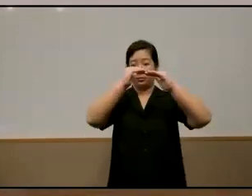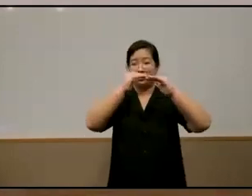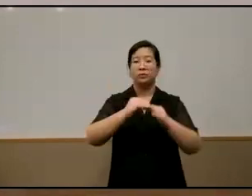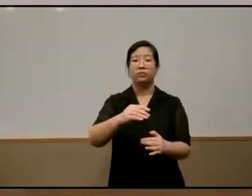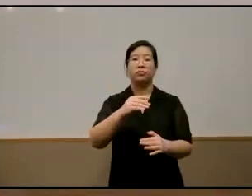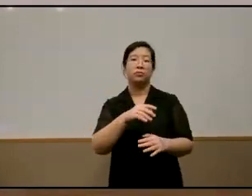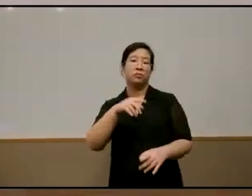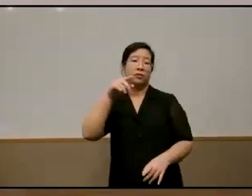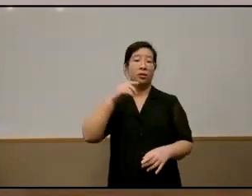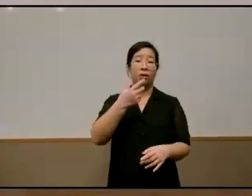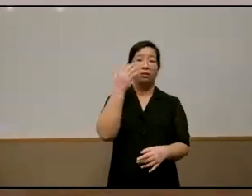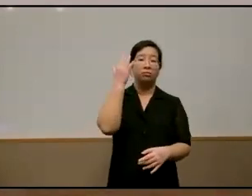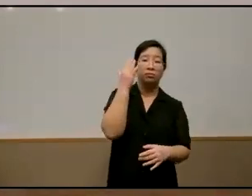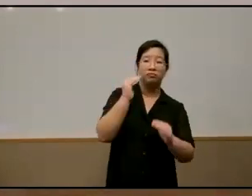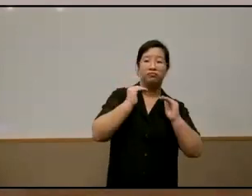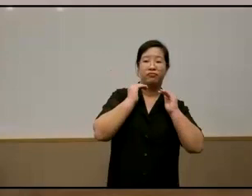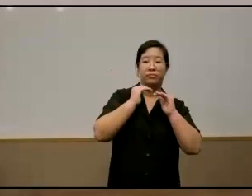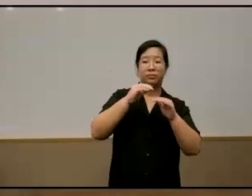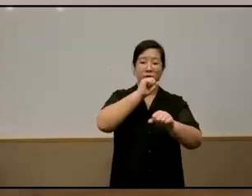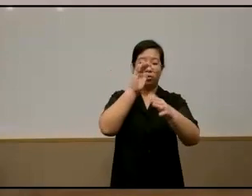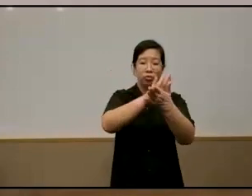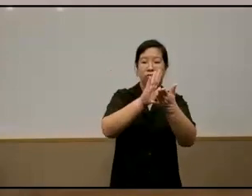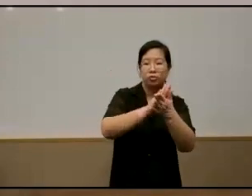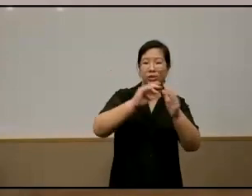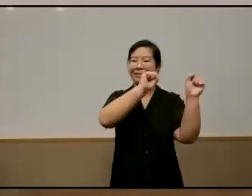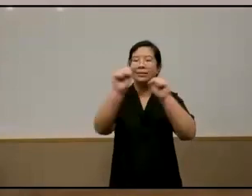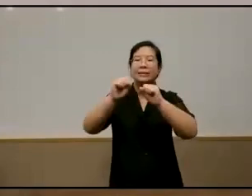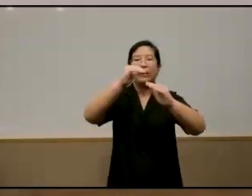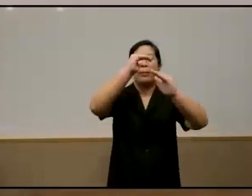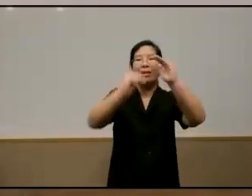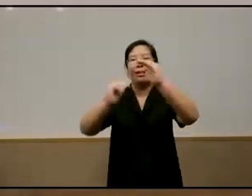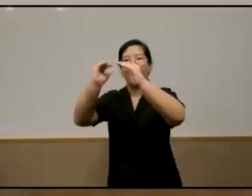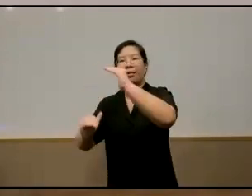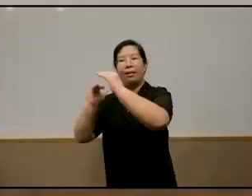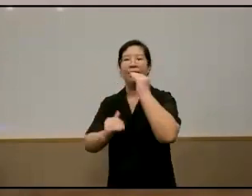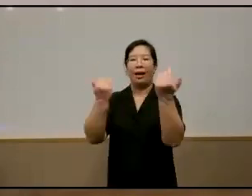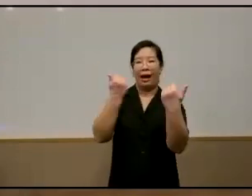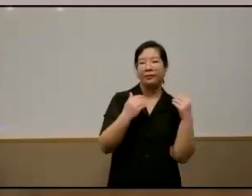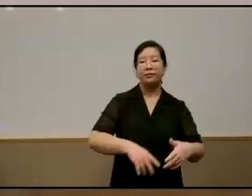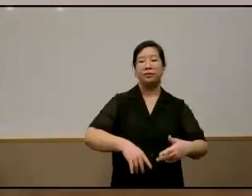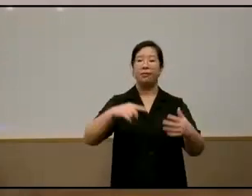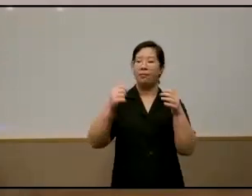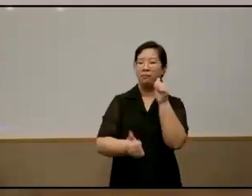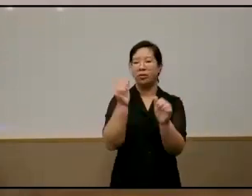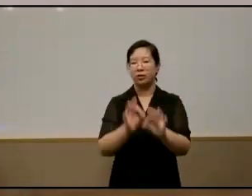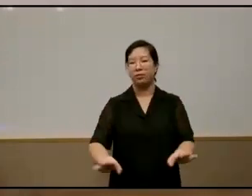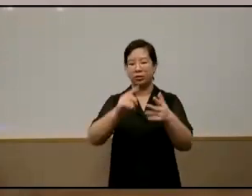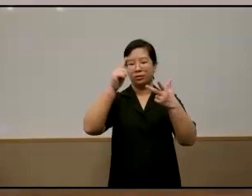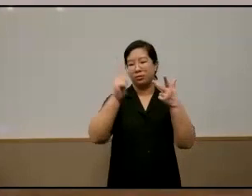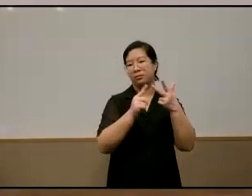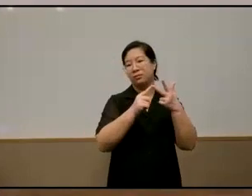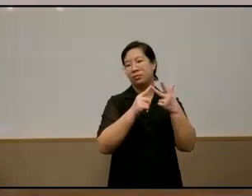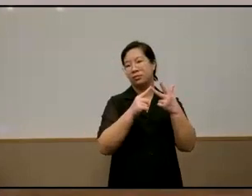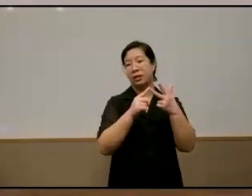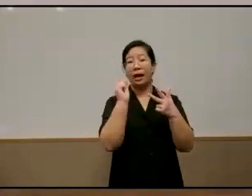divergent pathways in education in singapore and finally perhaps the most important question today if